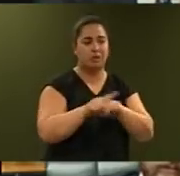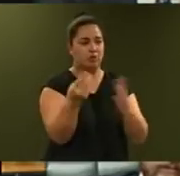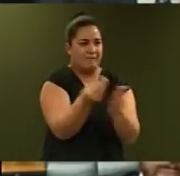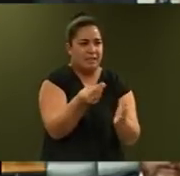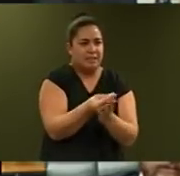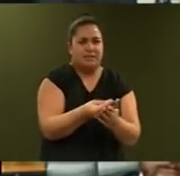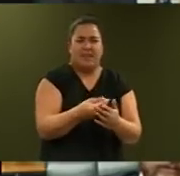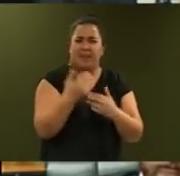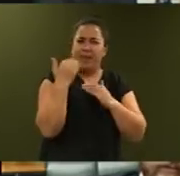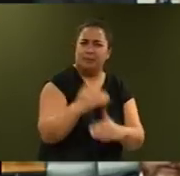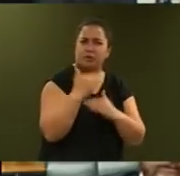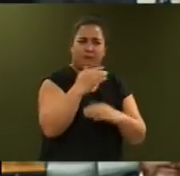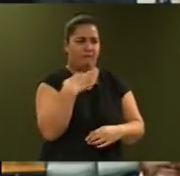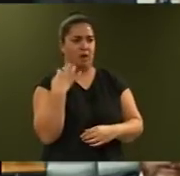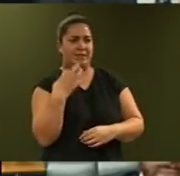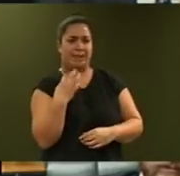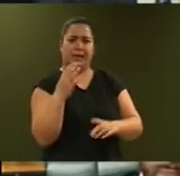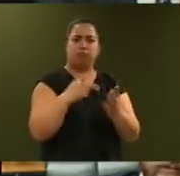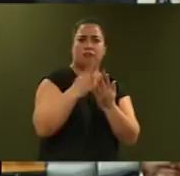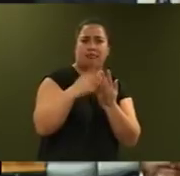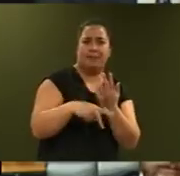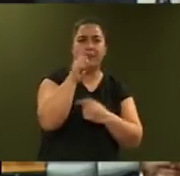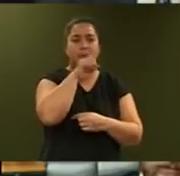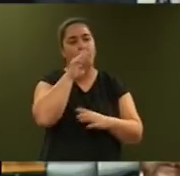volunteer programme for young people under 25.